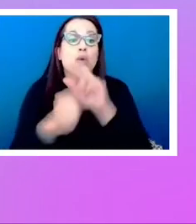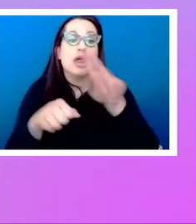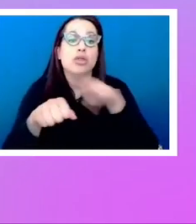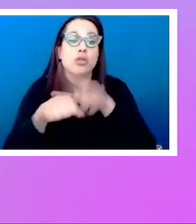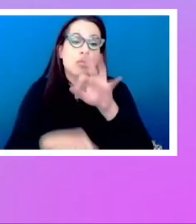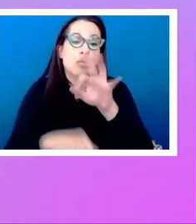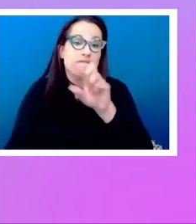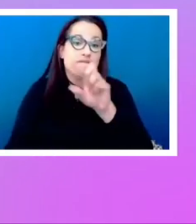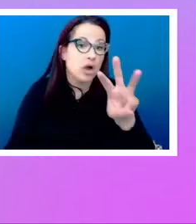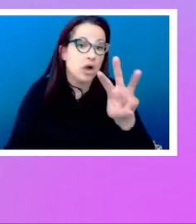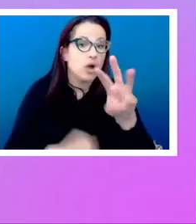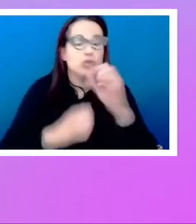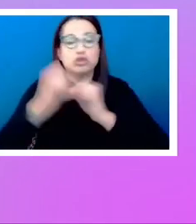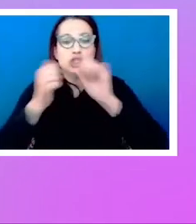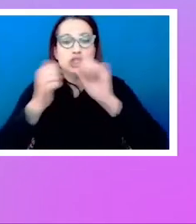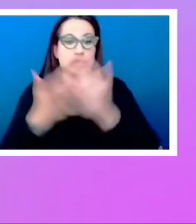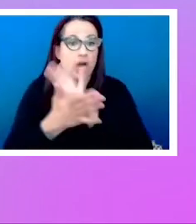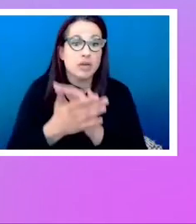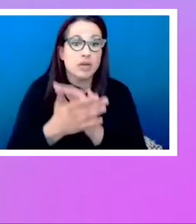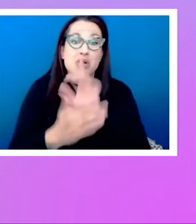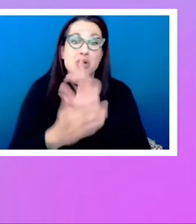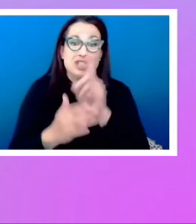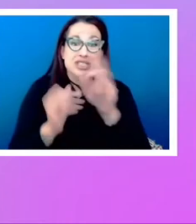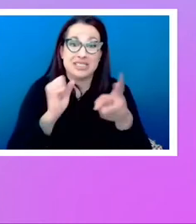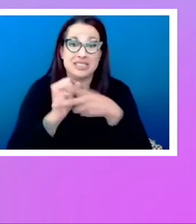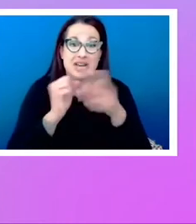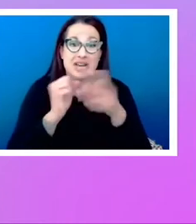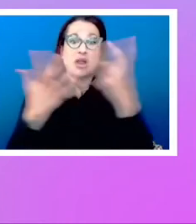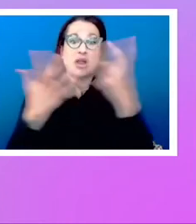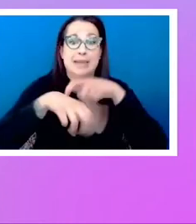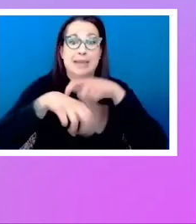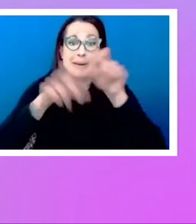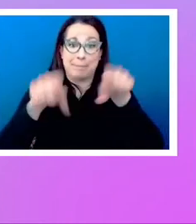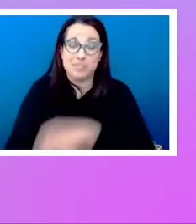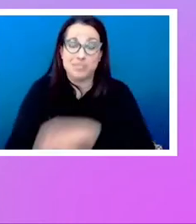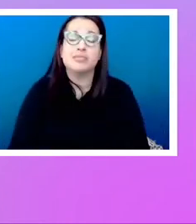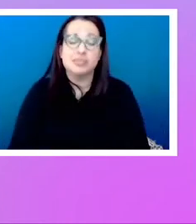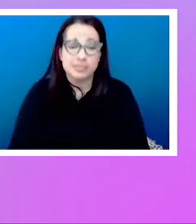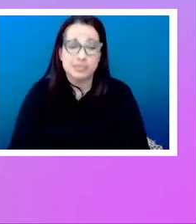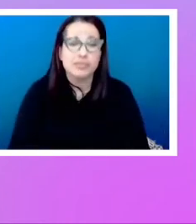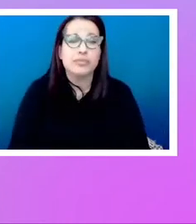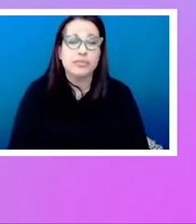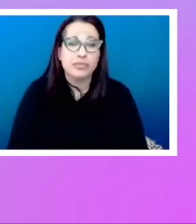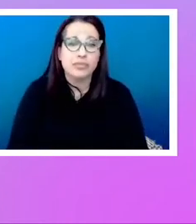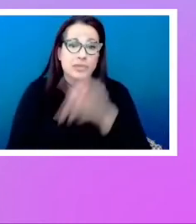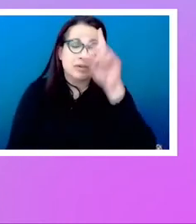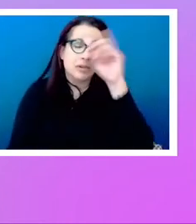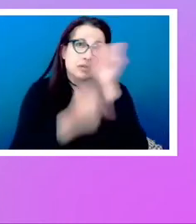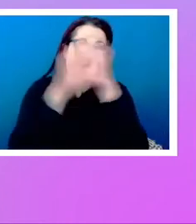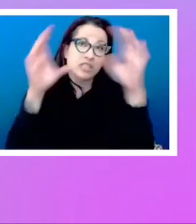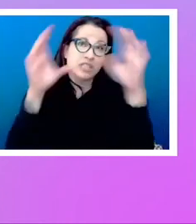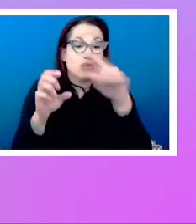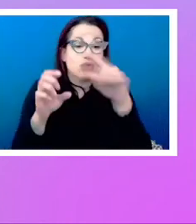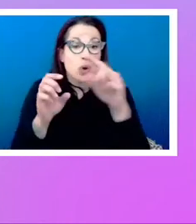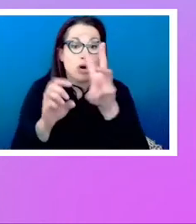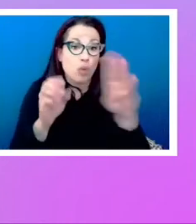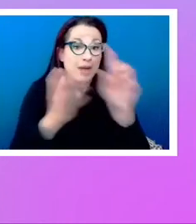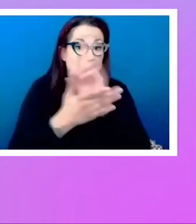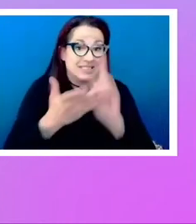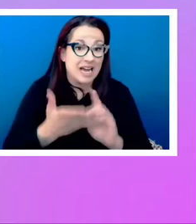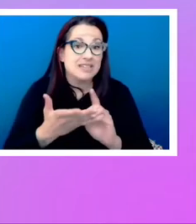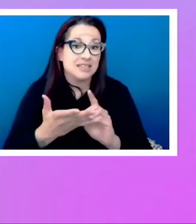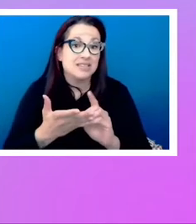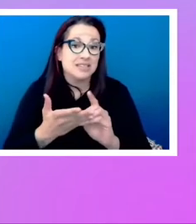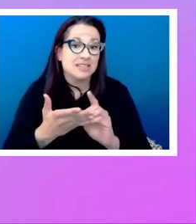working with your structured document actually can save you an awful lot of time. I mean, imagine if to do a web design, you basically ended up, you know, your